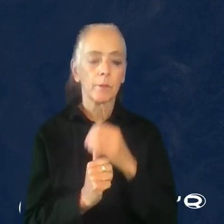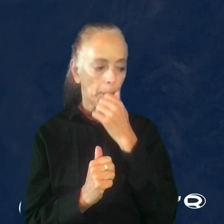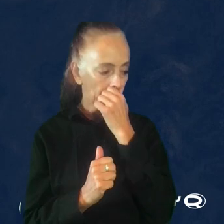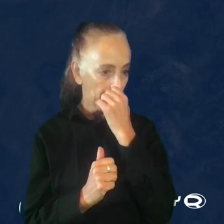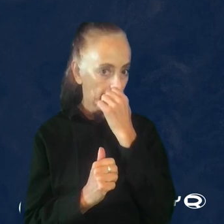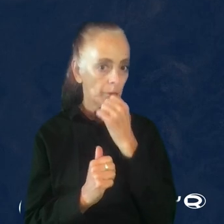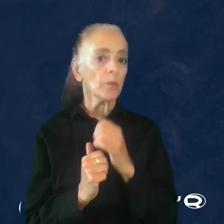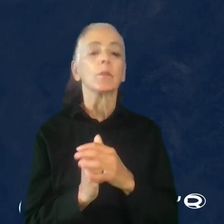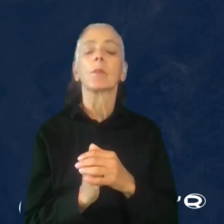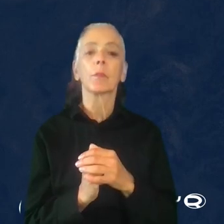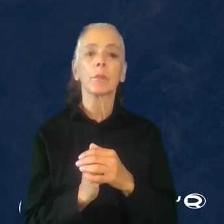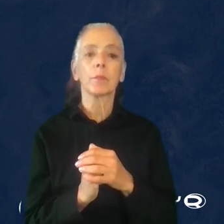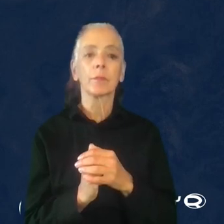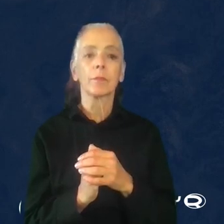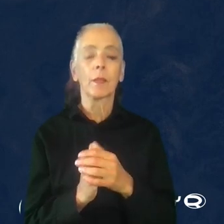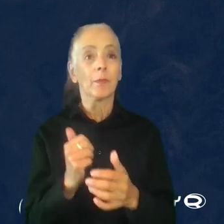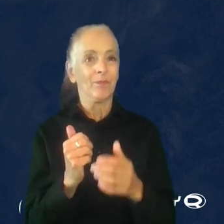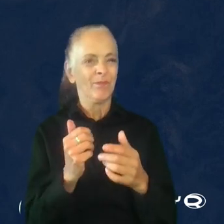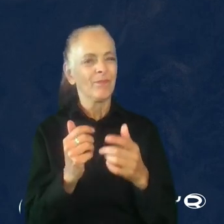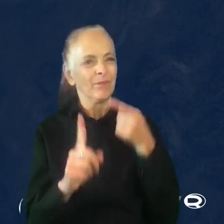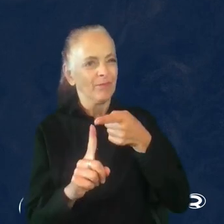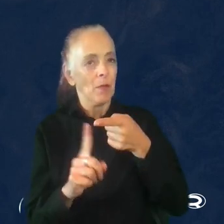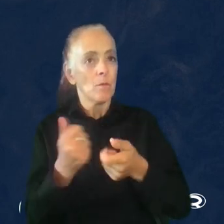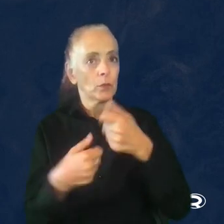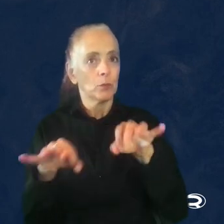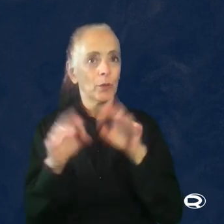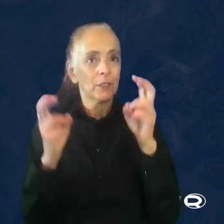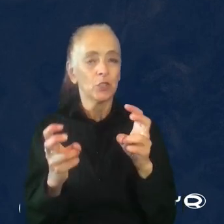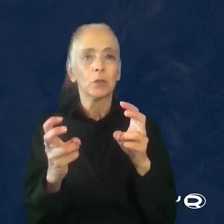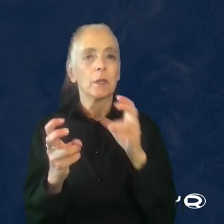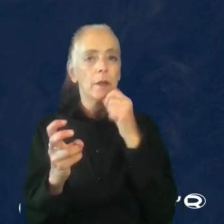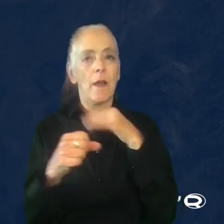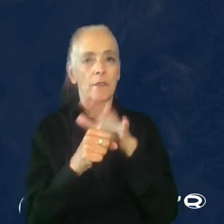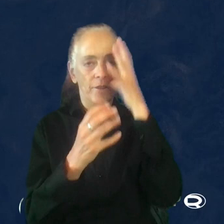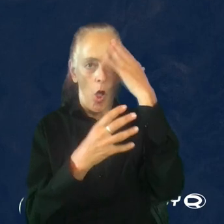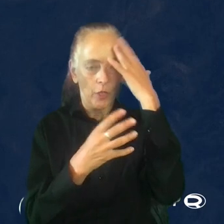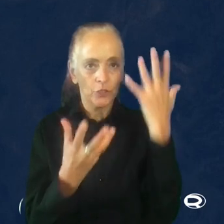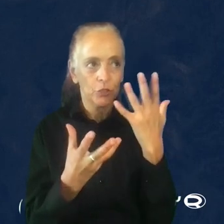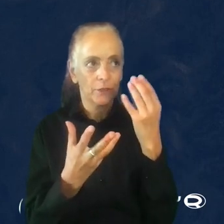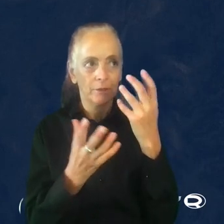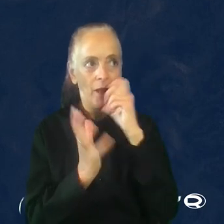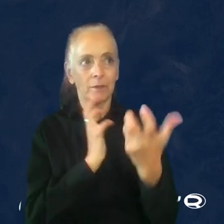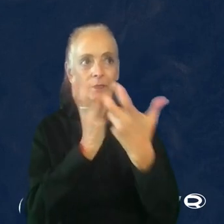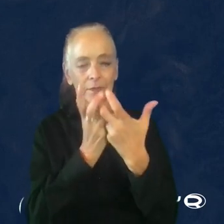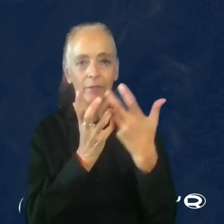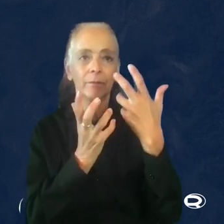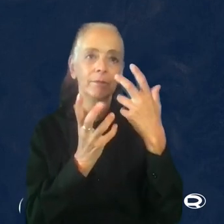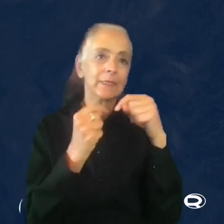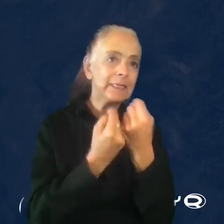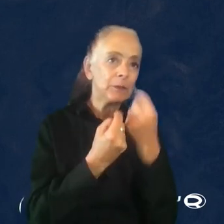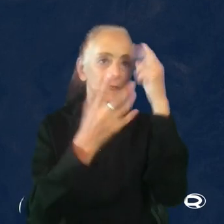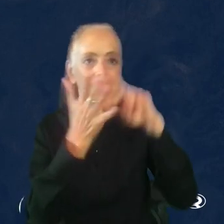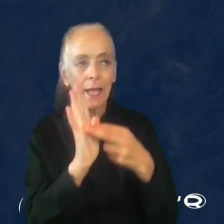So the main issue was lacking knowledge and being out of sync with the teams and the game intent itself. So what